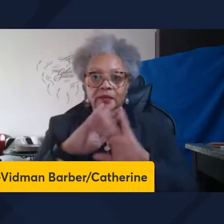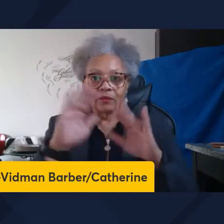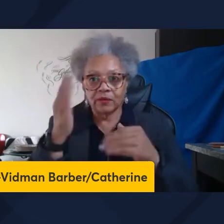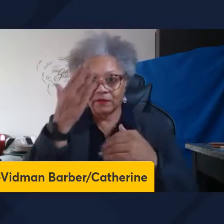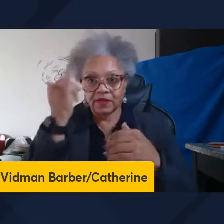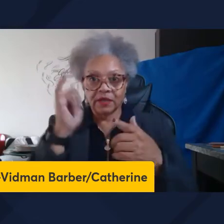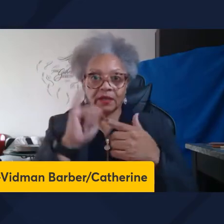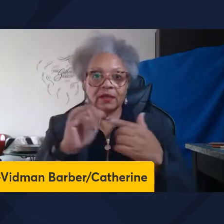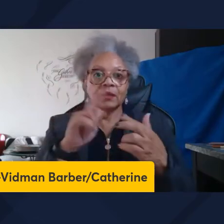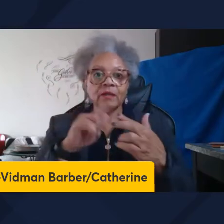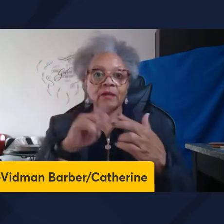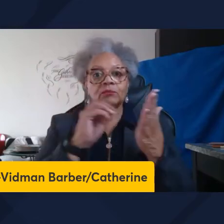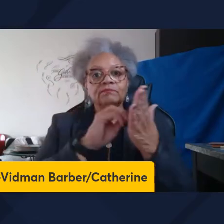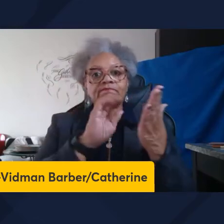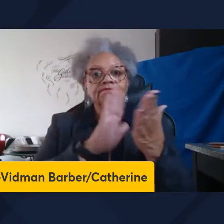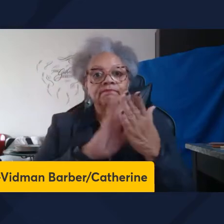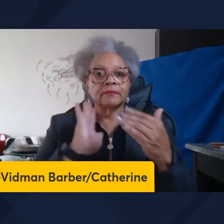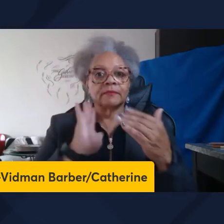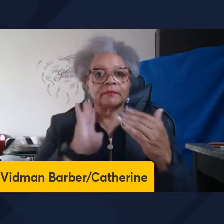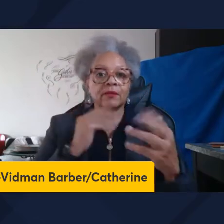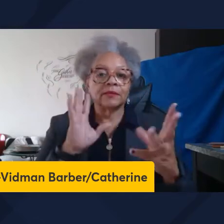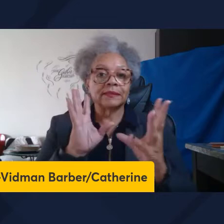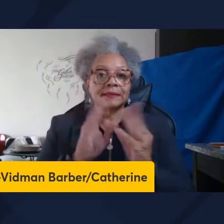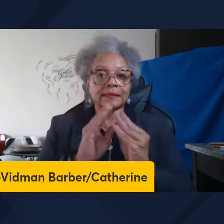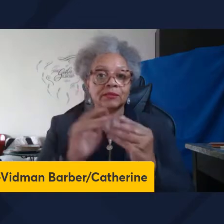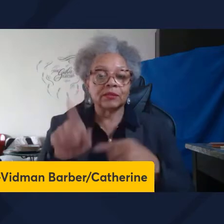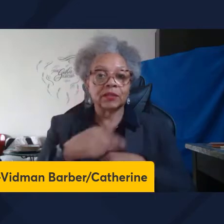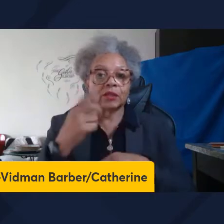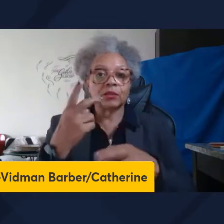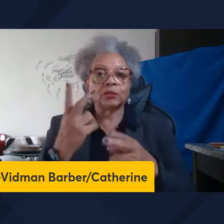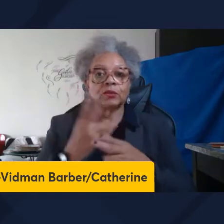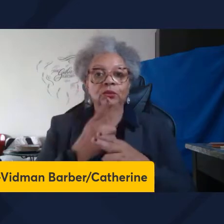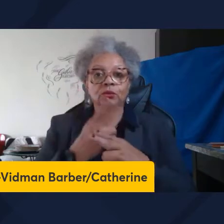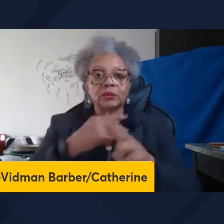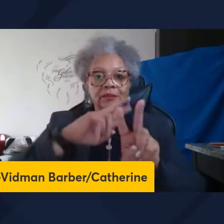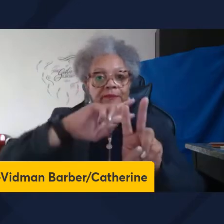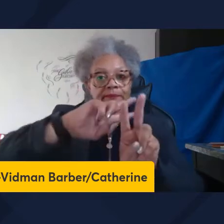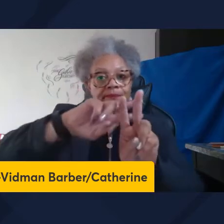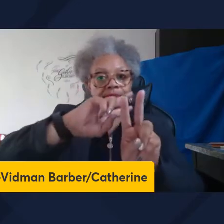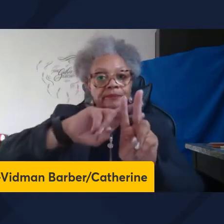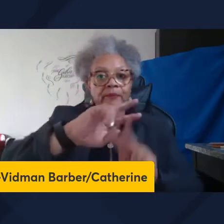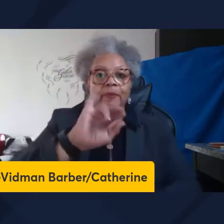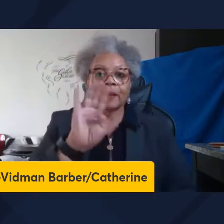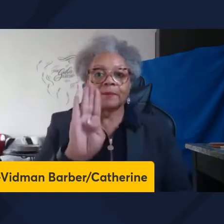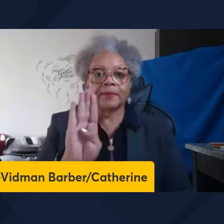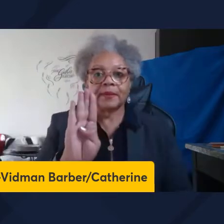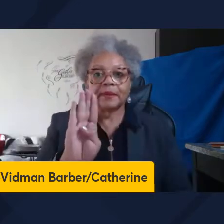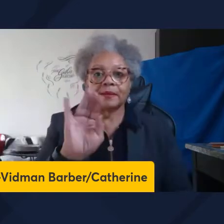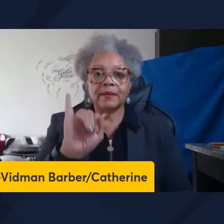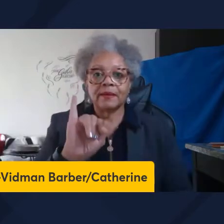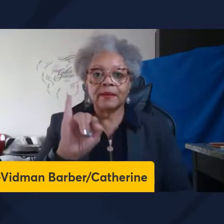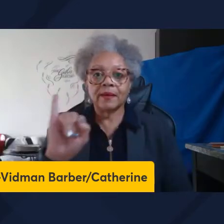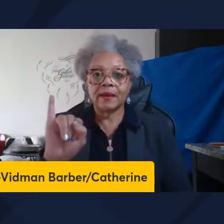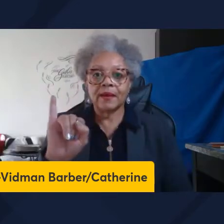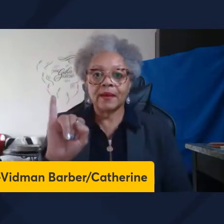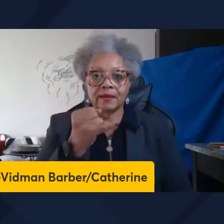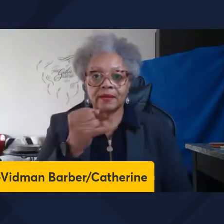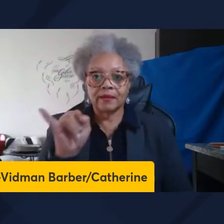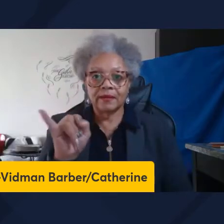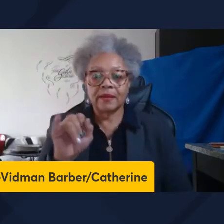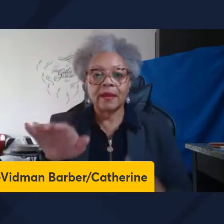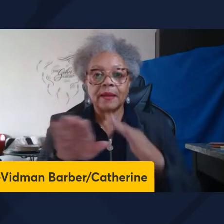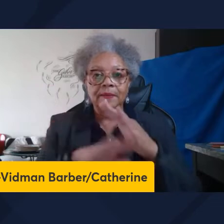tweet about our session today using the hashtag BII underscore basicimmuno